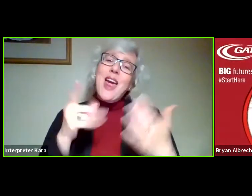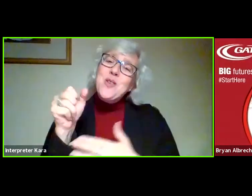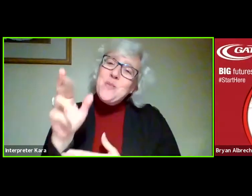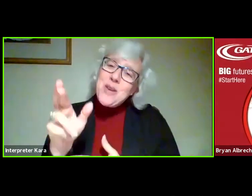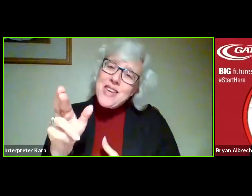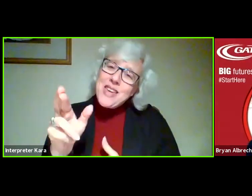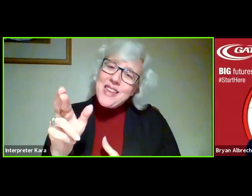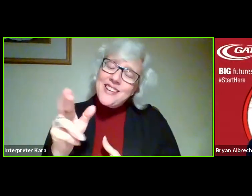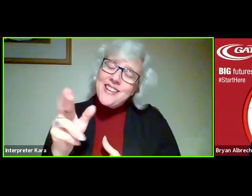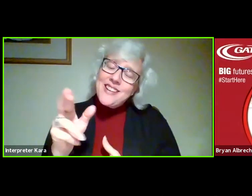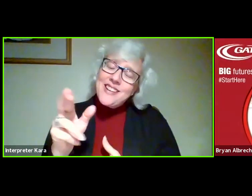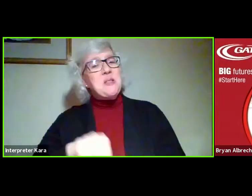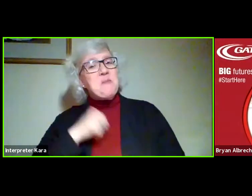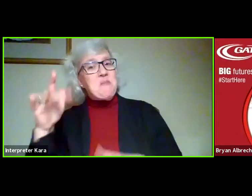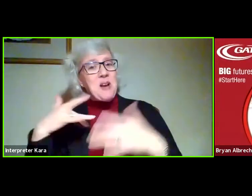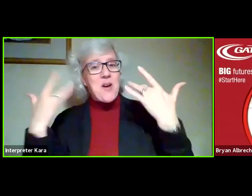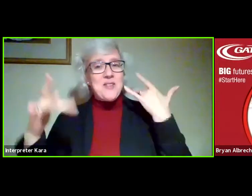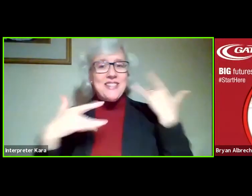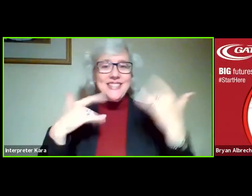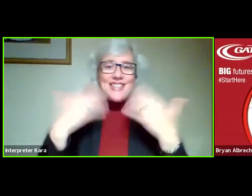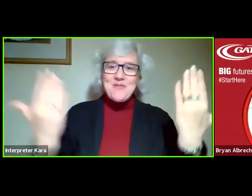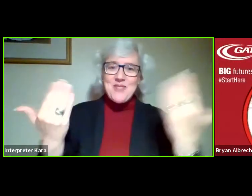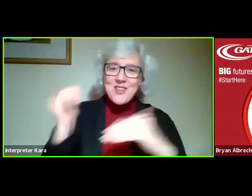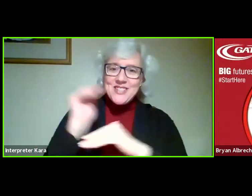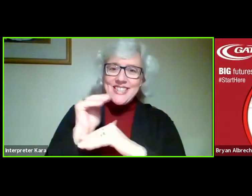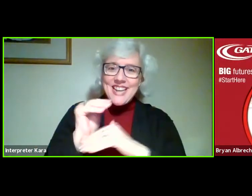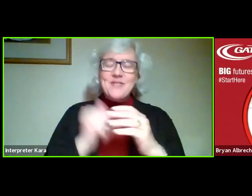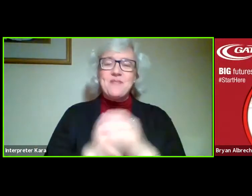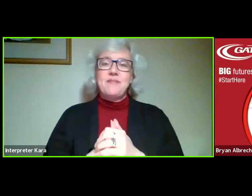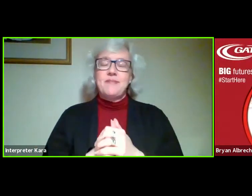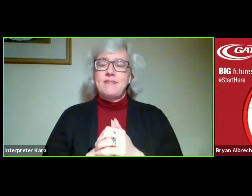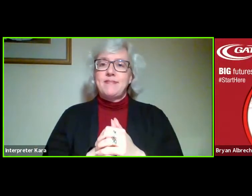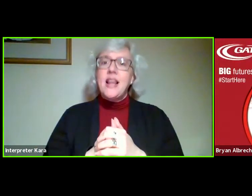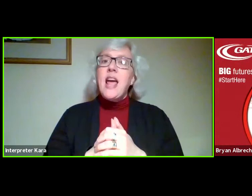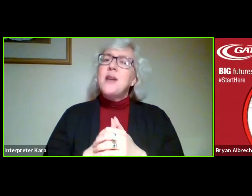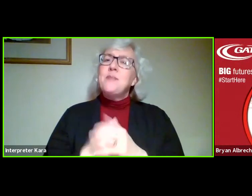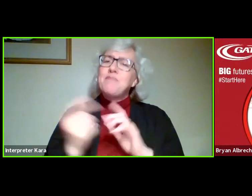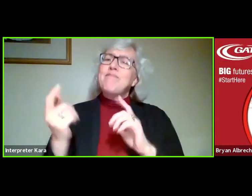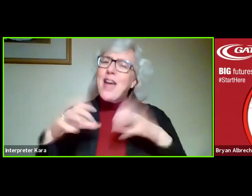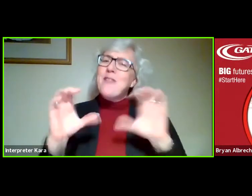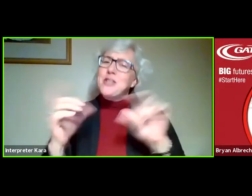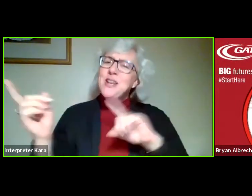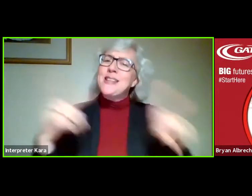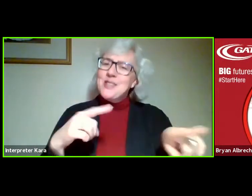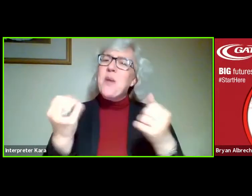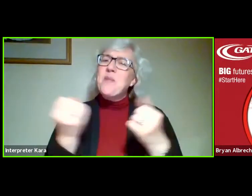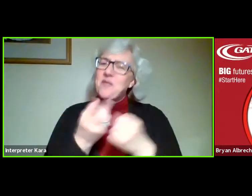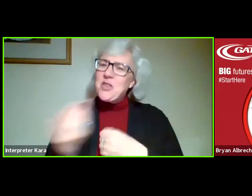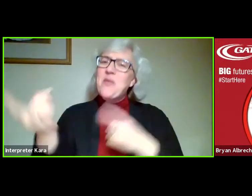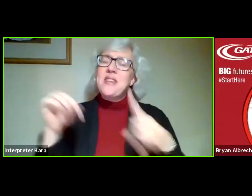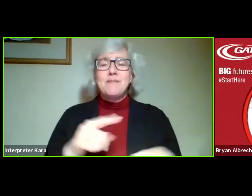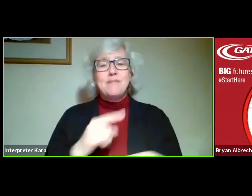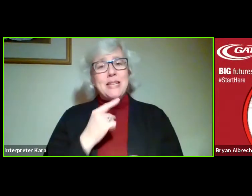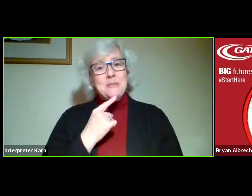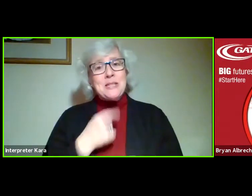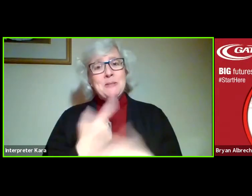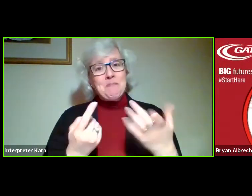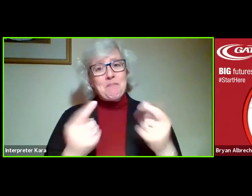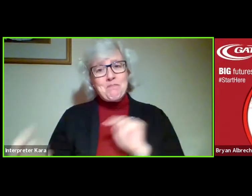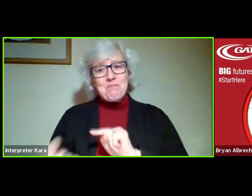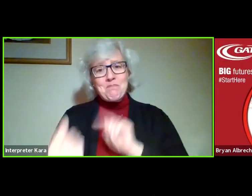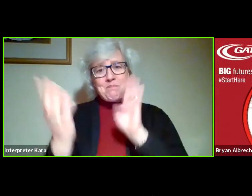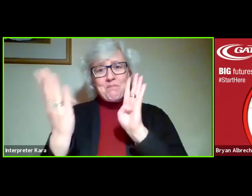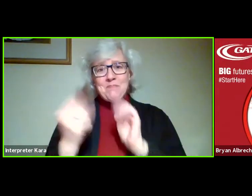add how proud and excited I am to be here tonight. I've had a chance to attend a few of these events and I do miss the face-to-face and